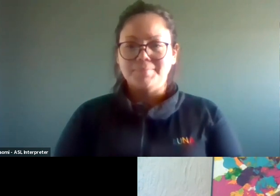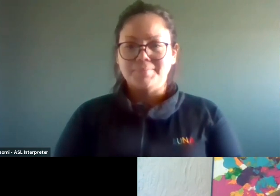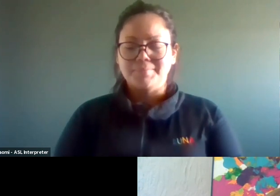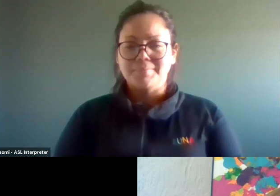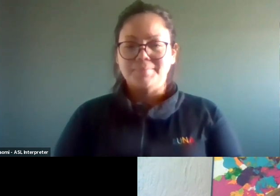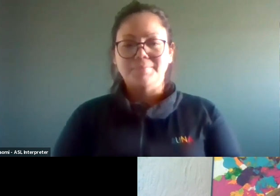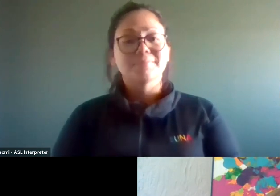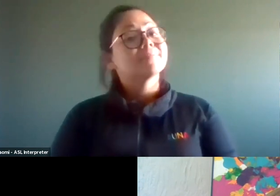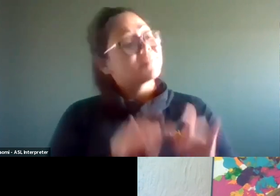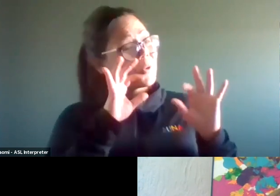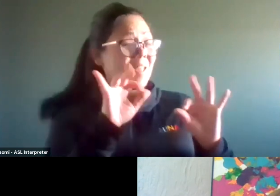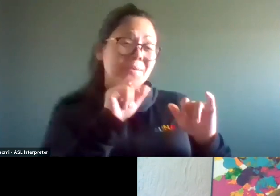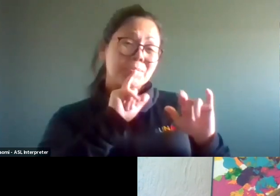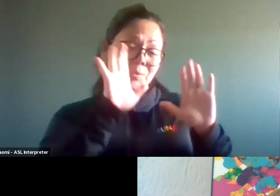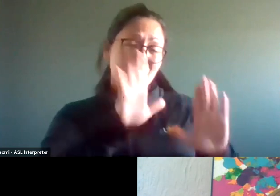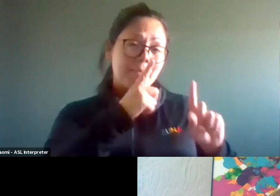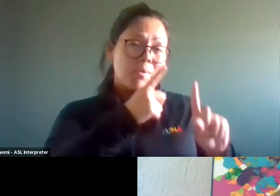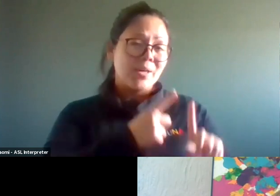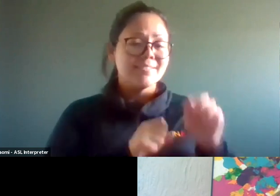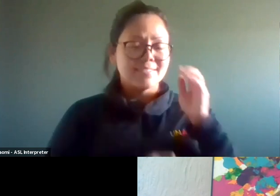Great. That's some great points. Um,